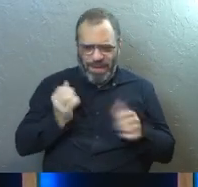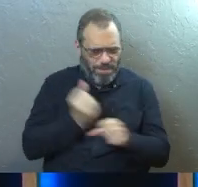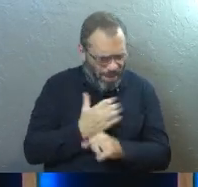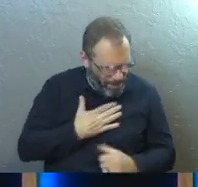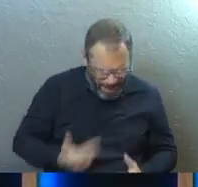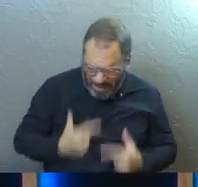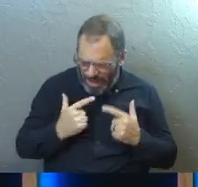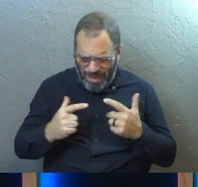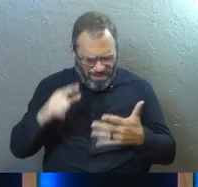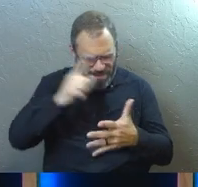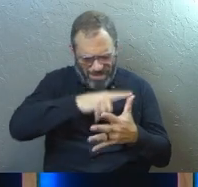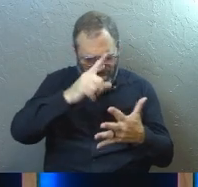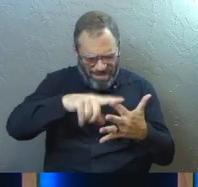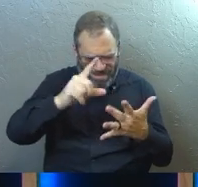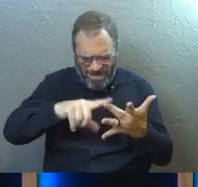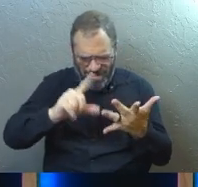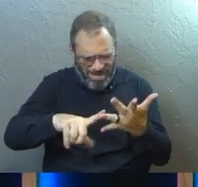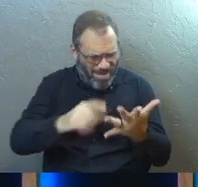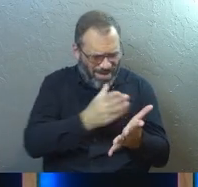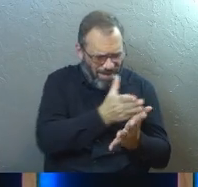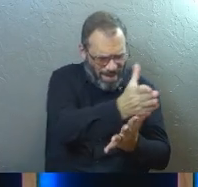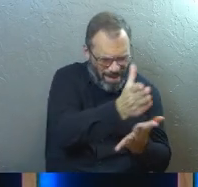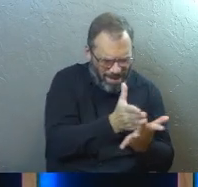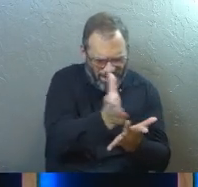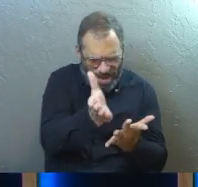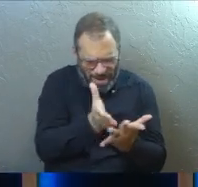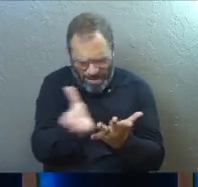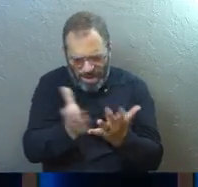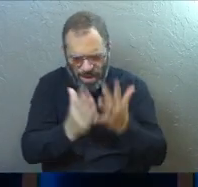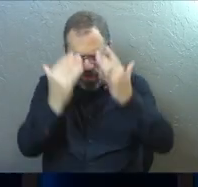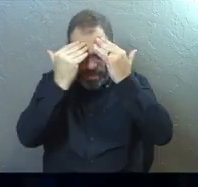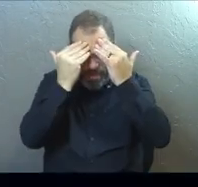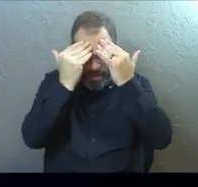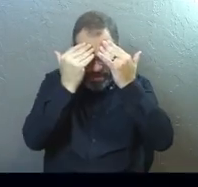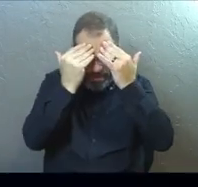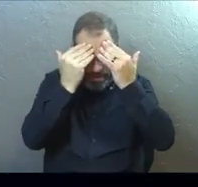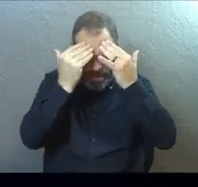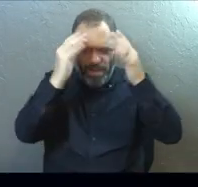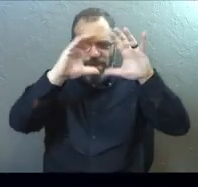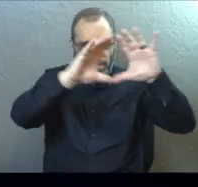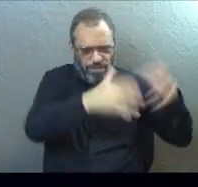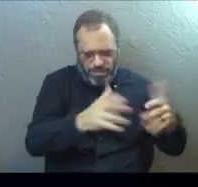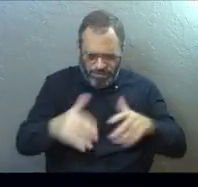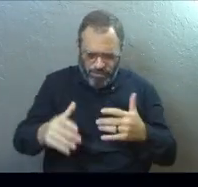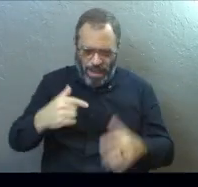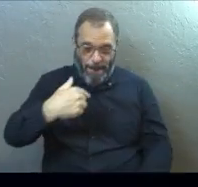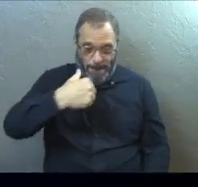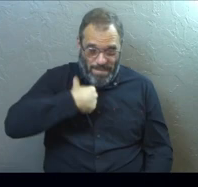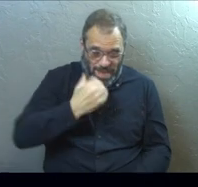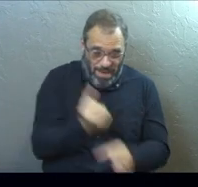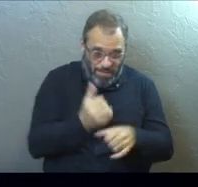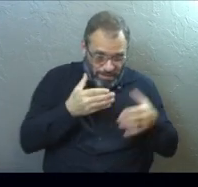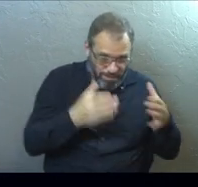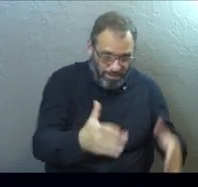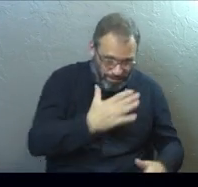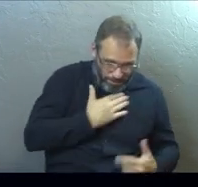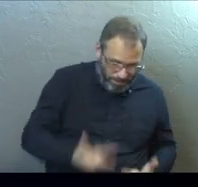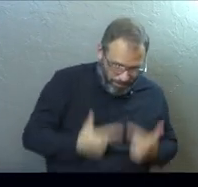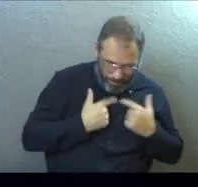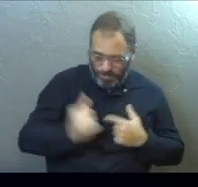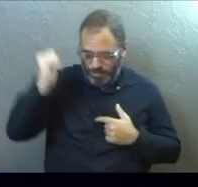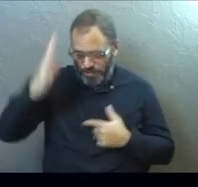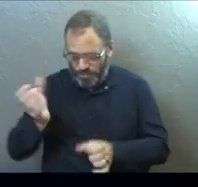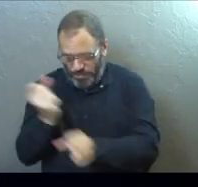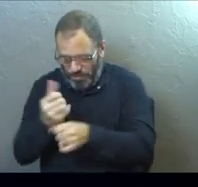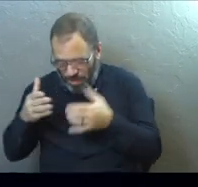shape our life and all these paths, I kind of broke it down in my mind into these two pieces. It's either a me-shaped path is my life or